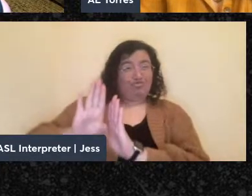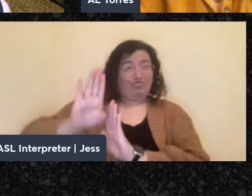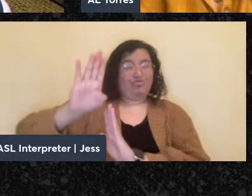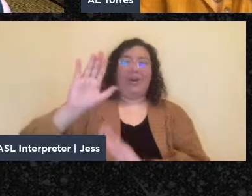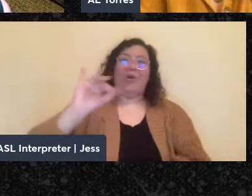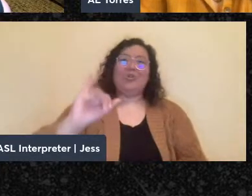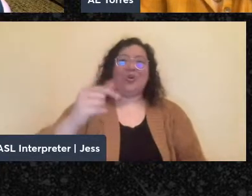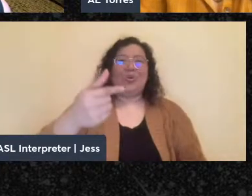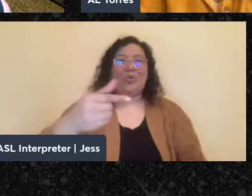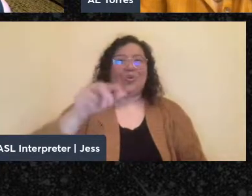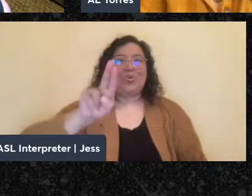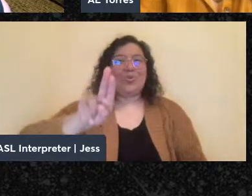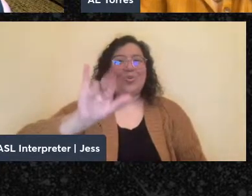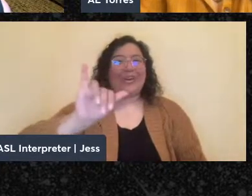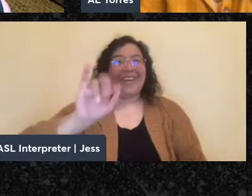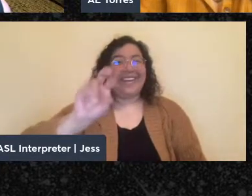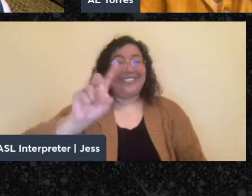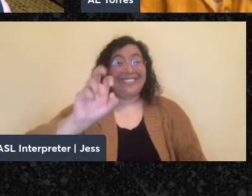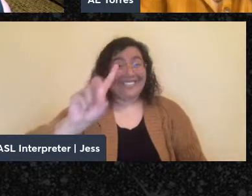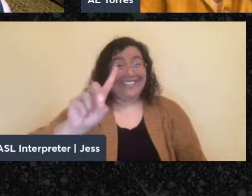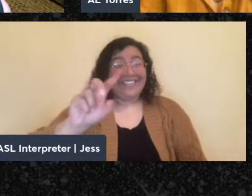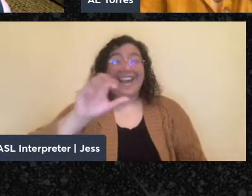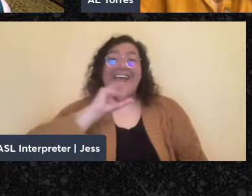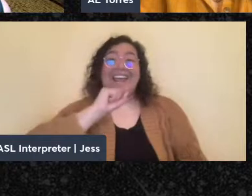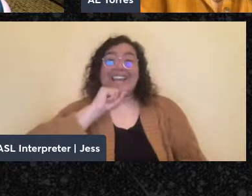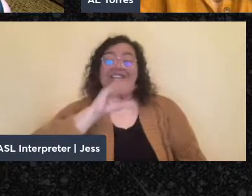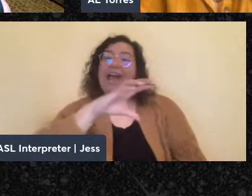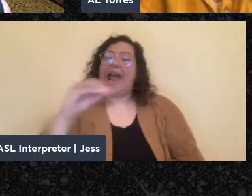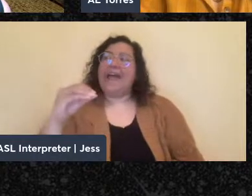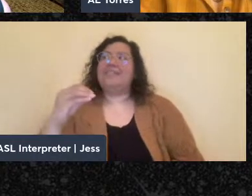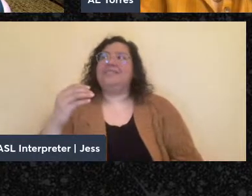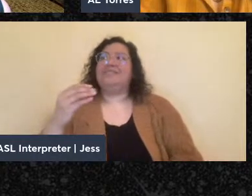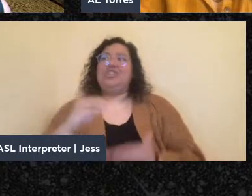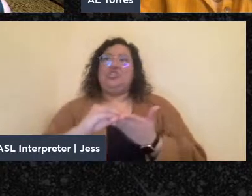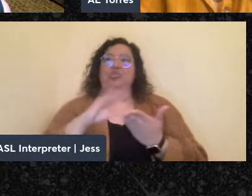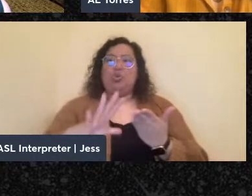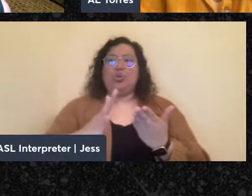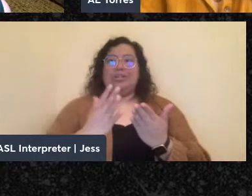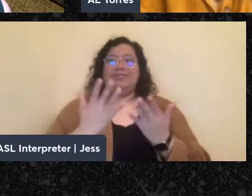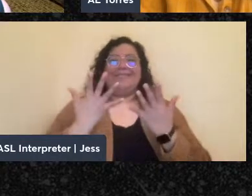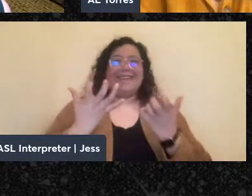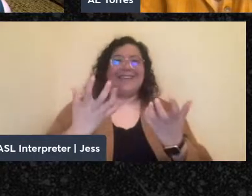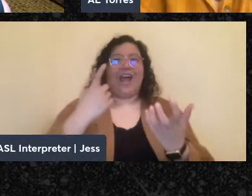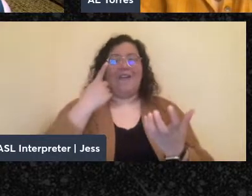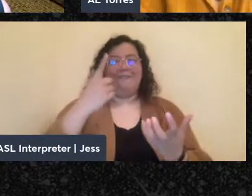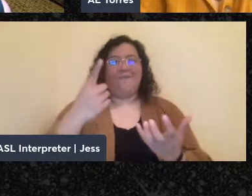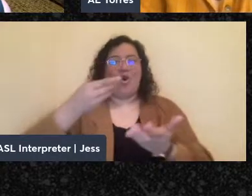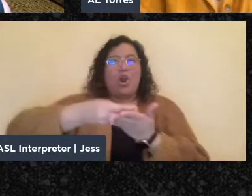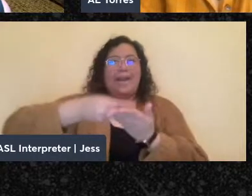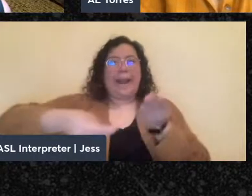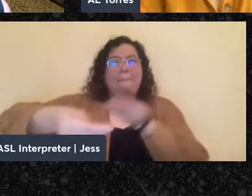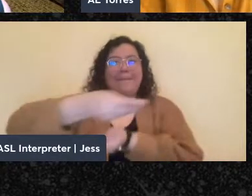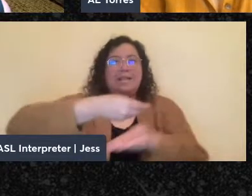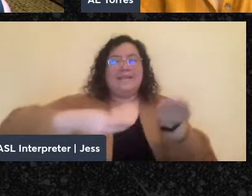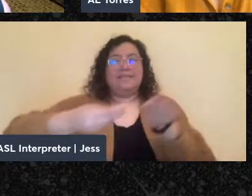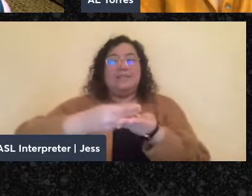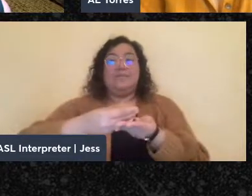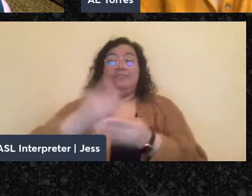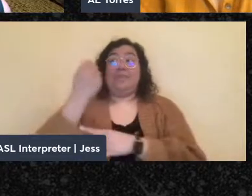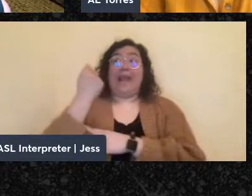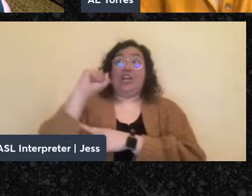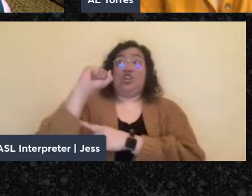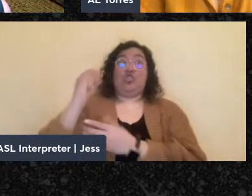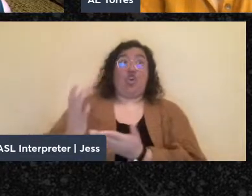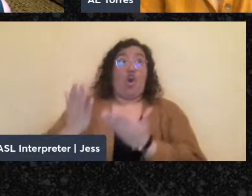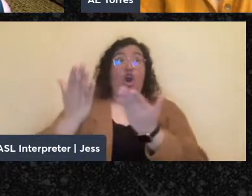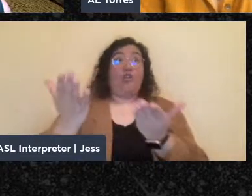for my students, a desire for an answer to capitalism that holds out some of what anarchism offers. That's not, we will now